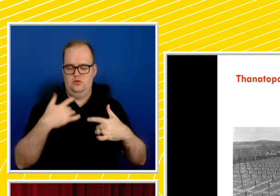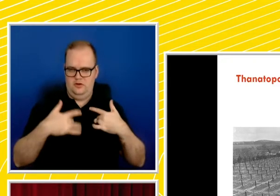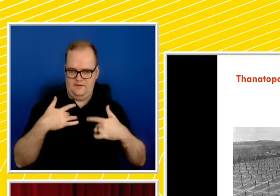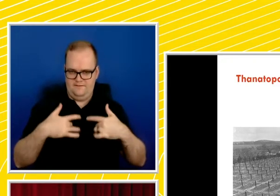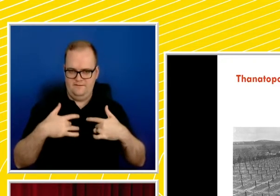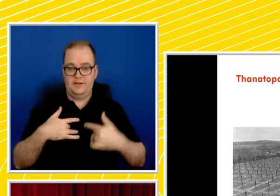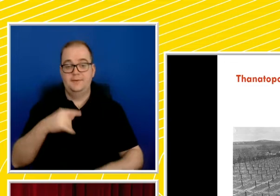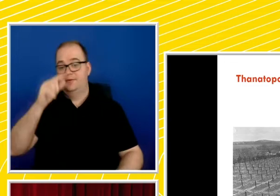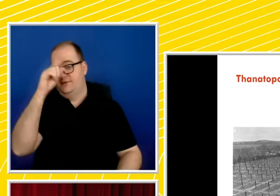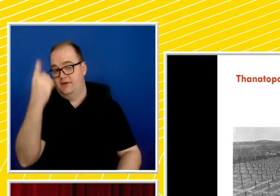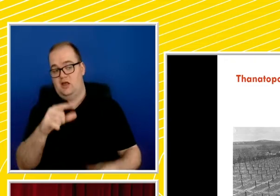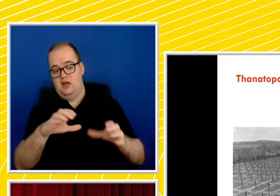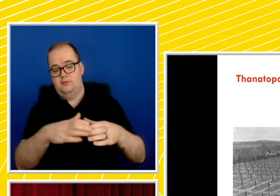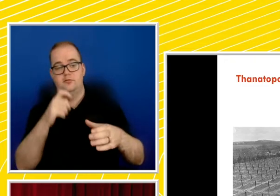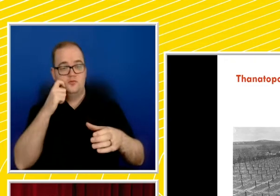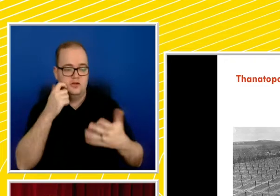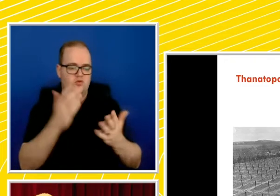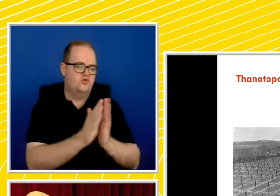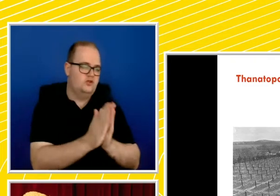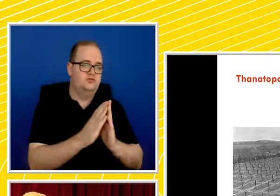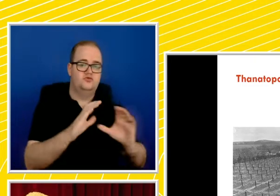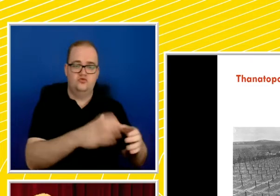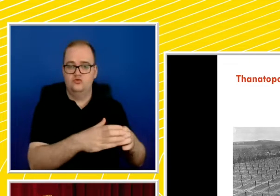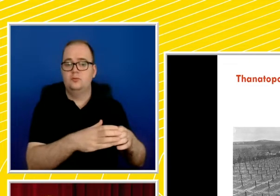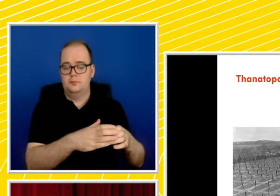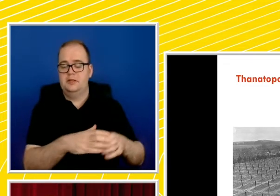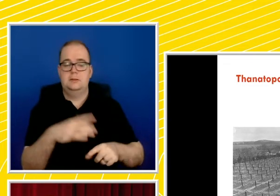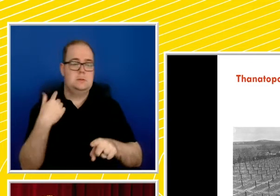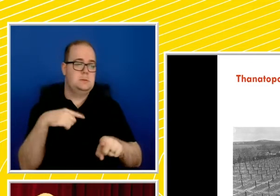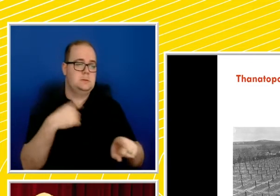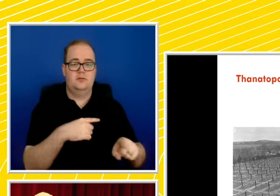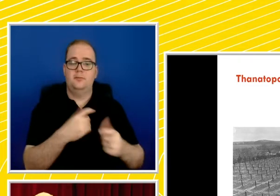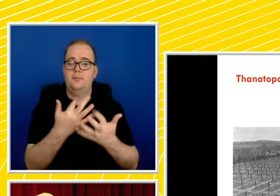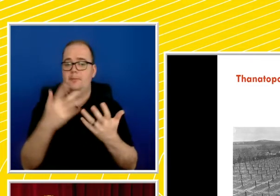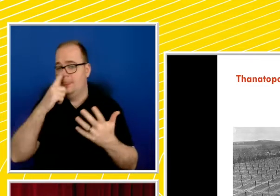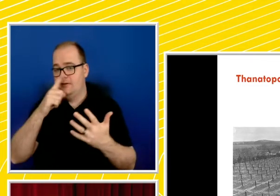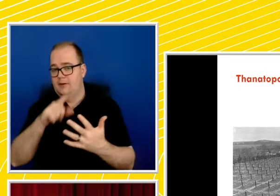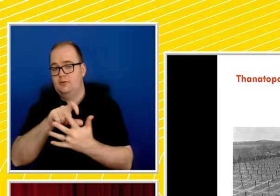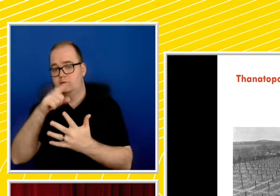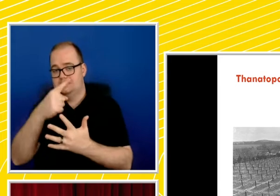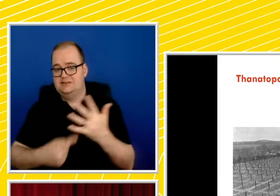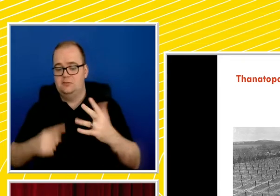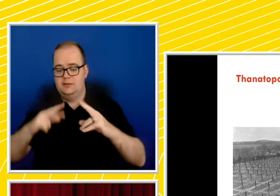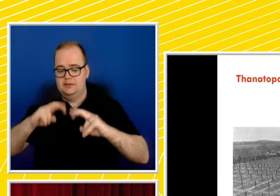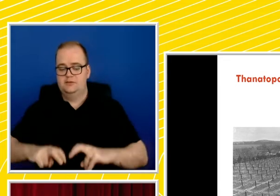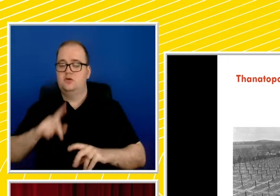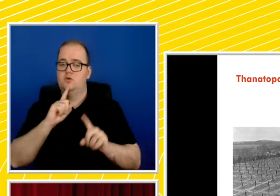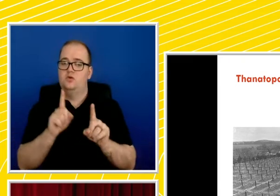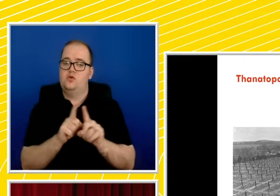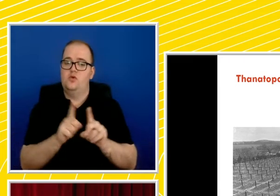ethnic, racial, or religious group, many in the field of disability studies have argued that disability is as much a social category as race.